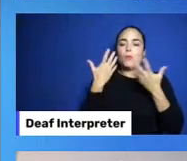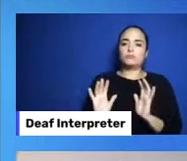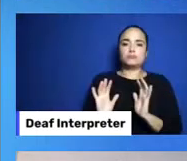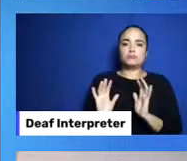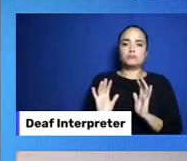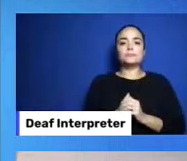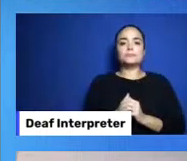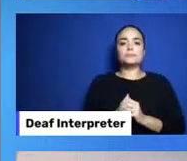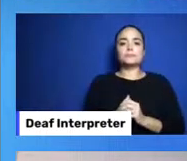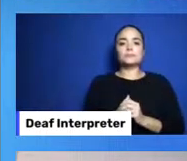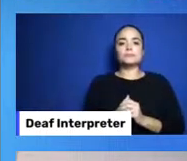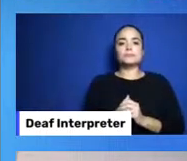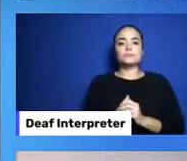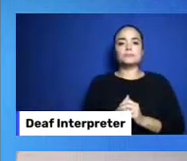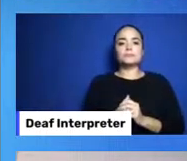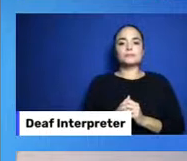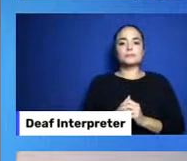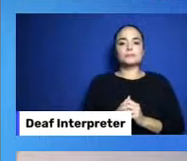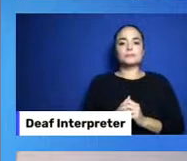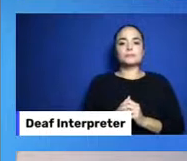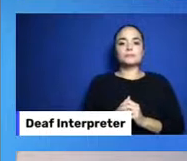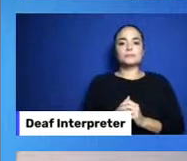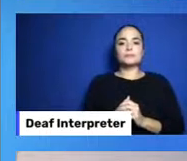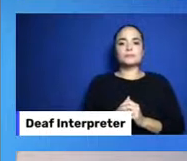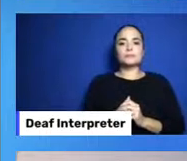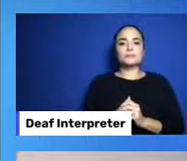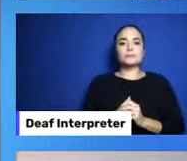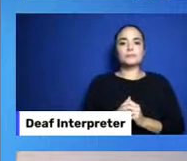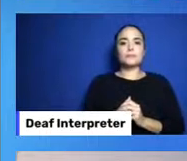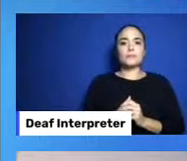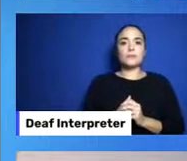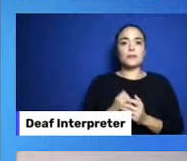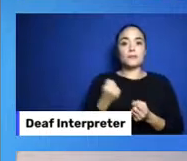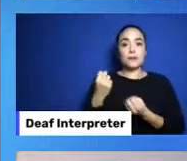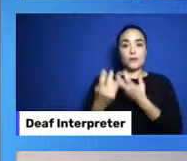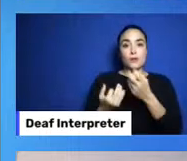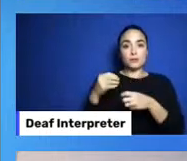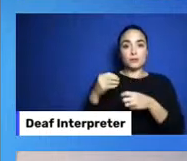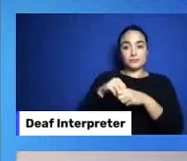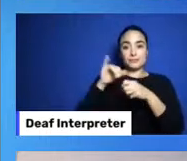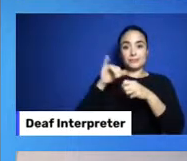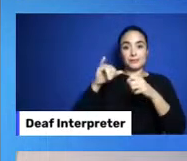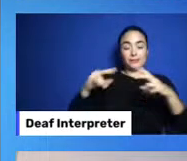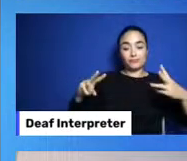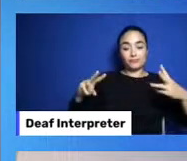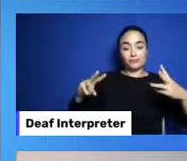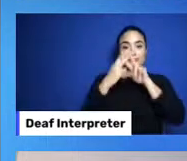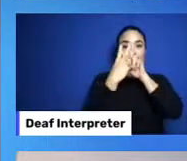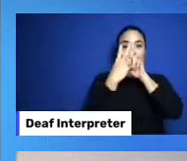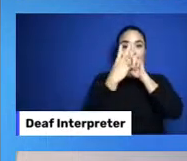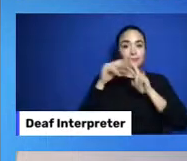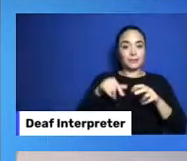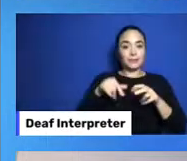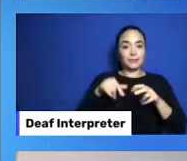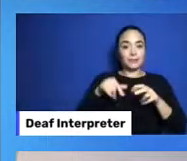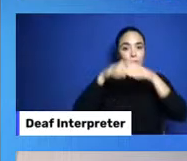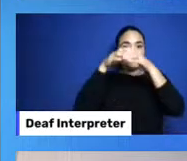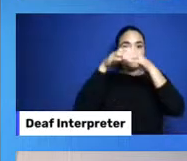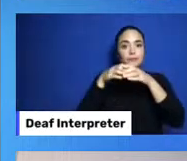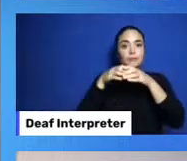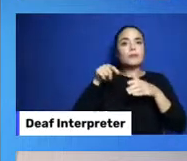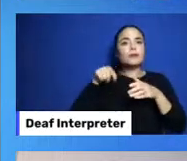So, fires in a teepee. When you have a fire, the air around it becomes warm. It expands.